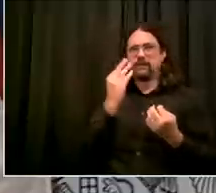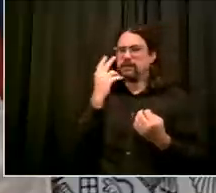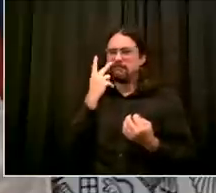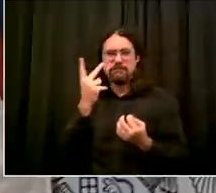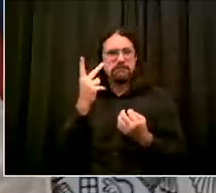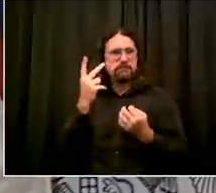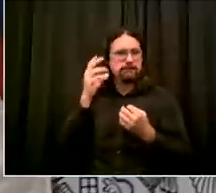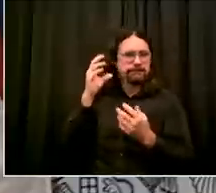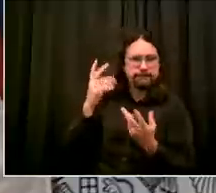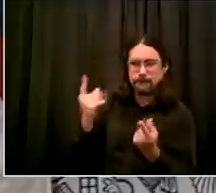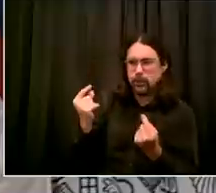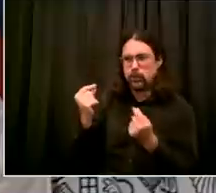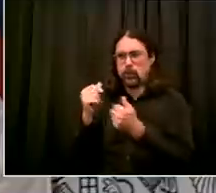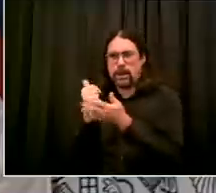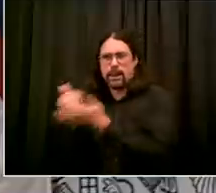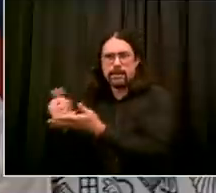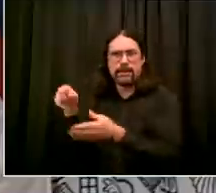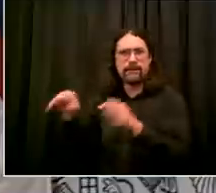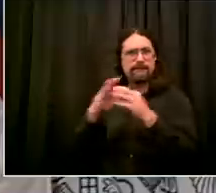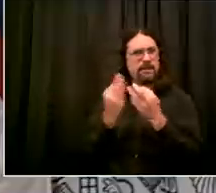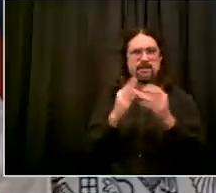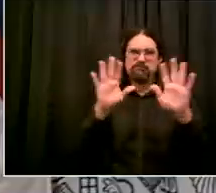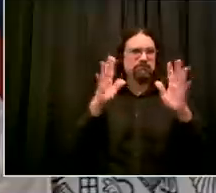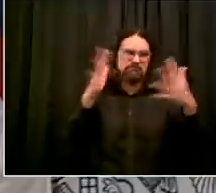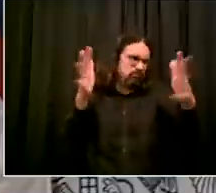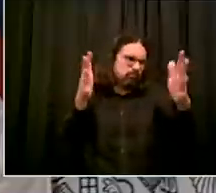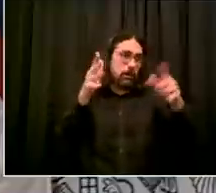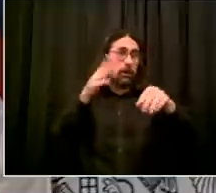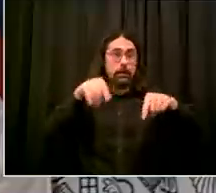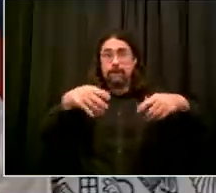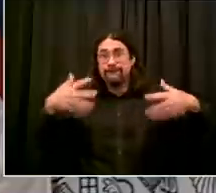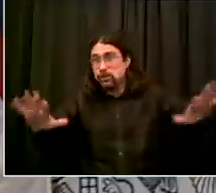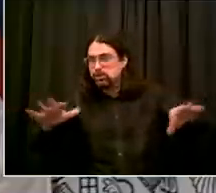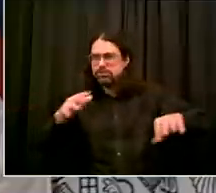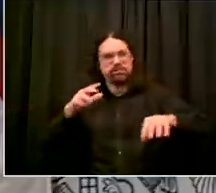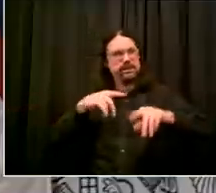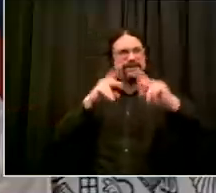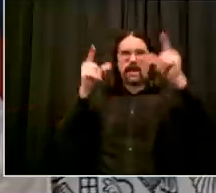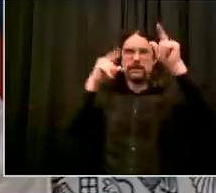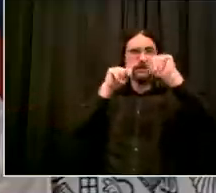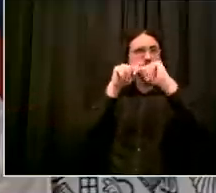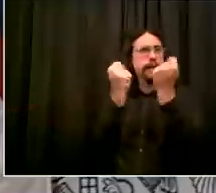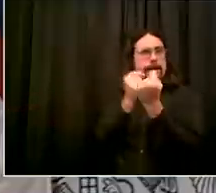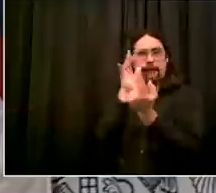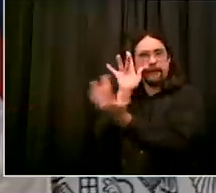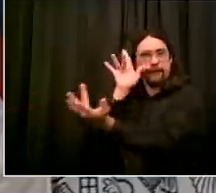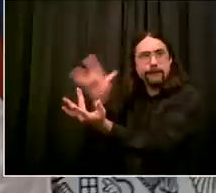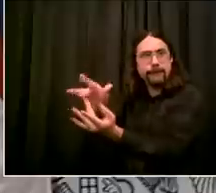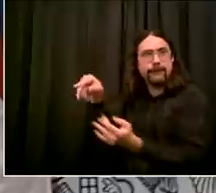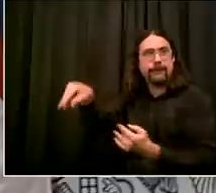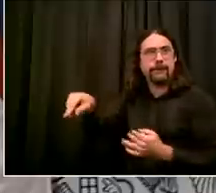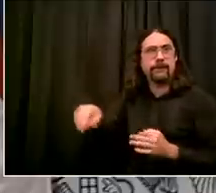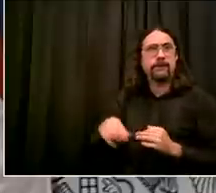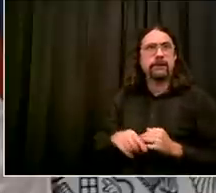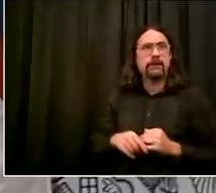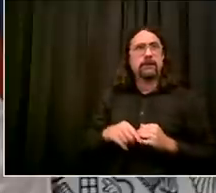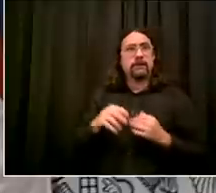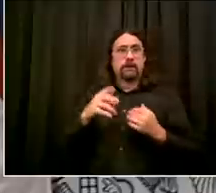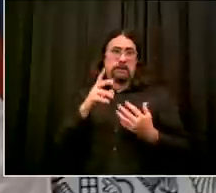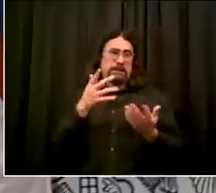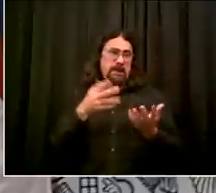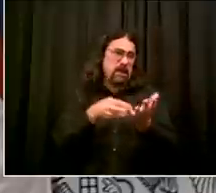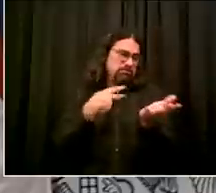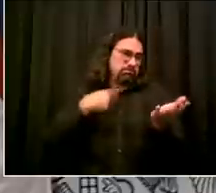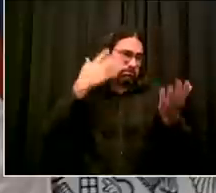i did not see the story and i don't know uh the history honestly michael um we want to make sure everyone is treated